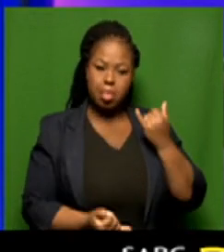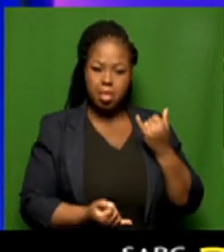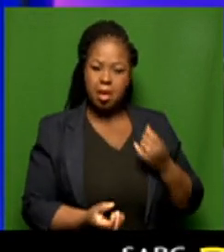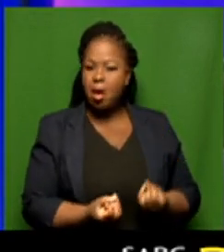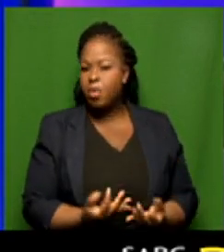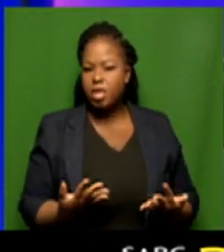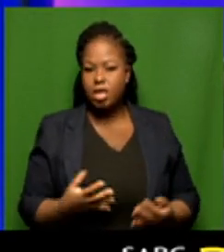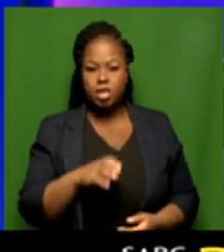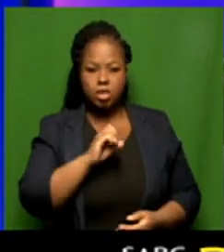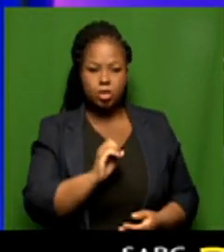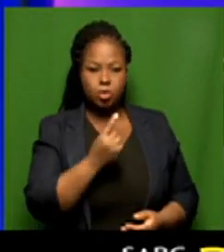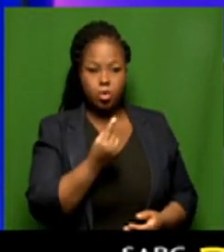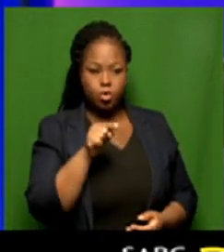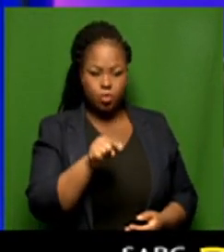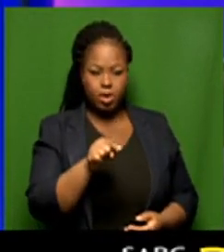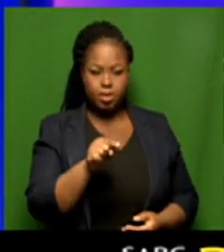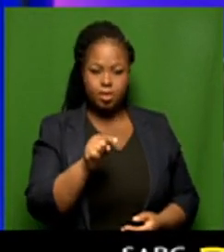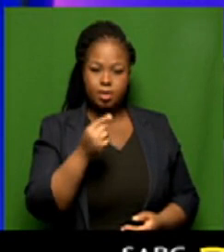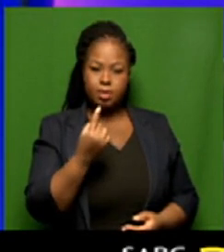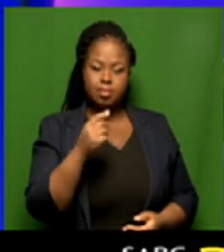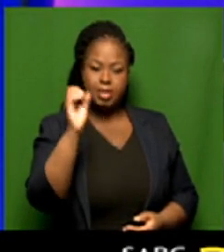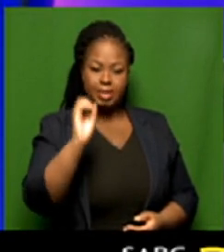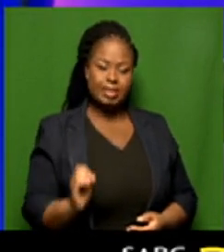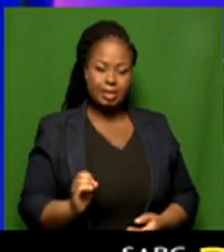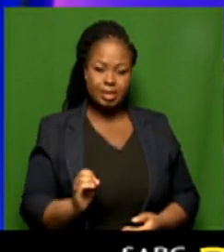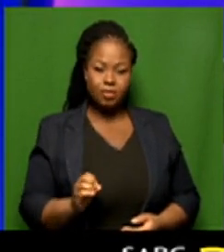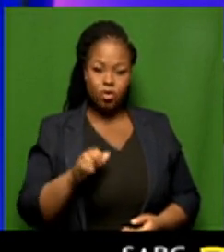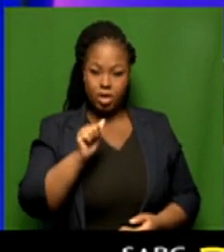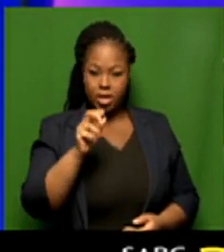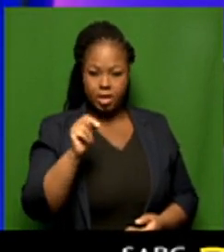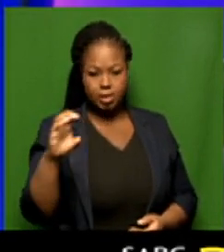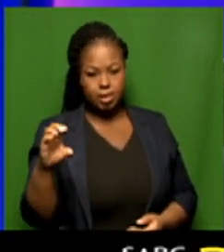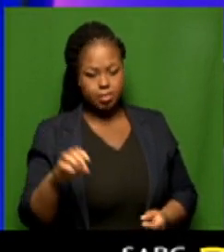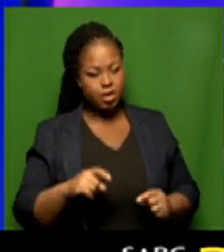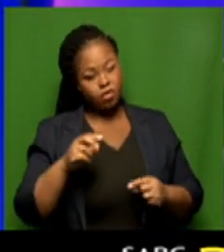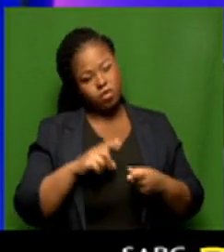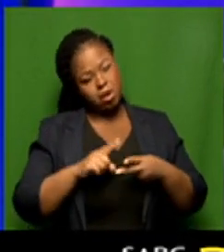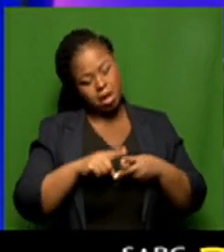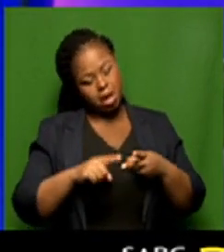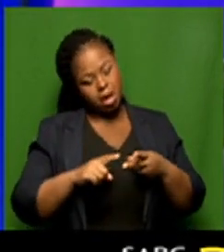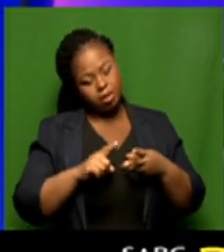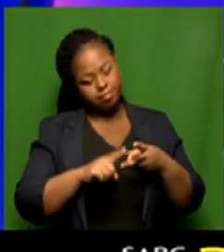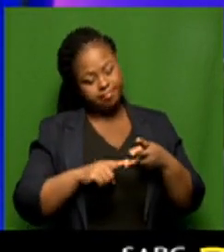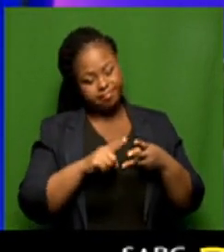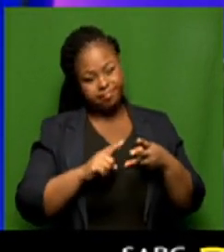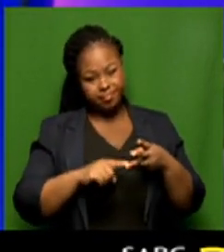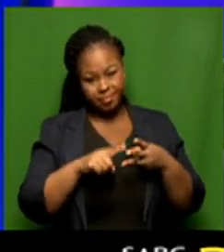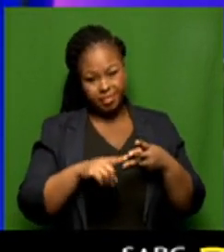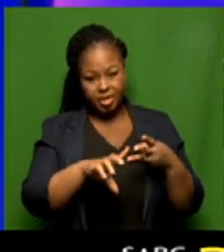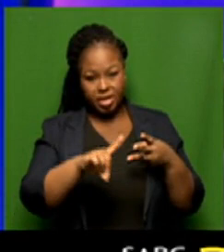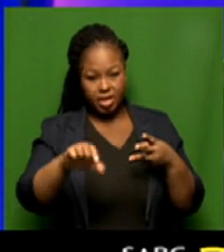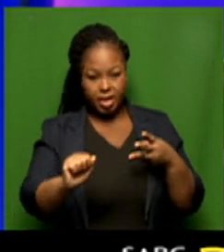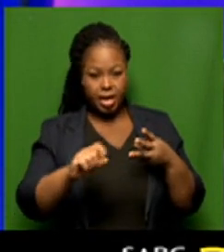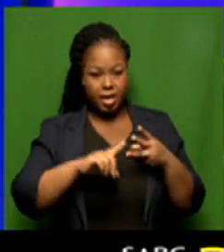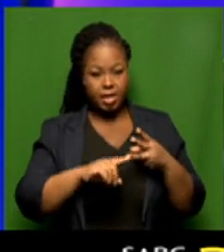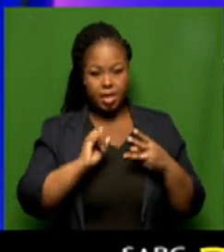.1 percent for the ANC. Whereas, for the other two big parties, which was the DA